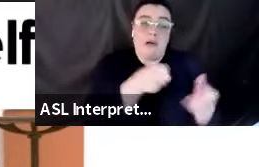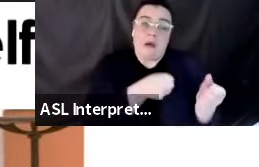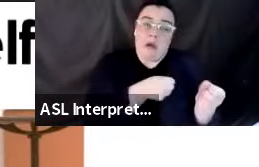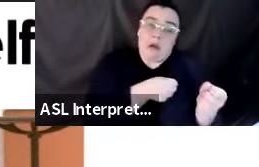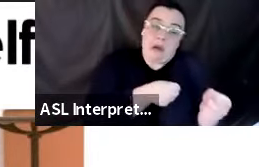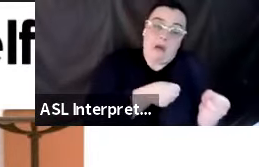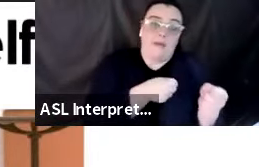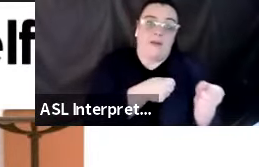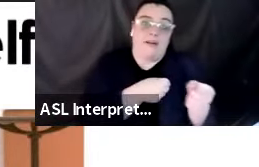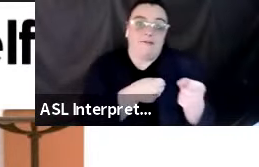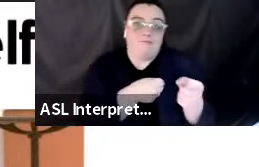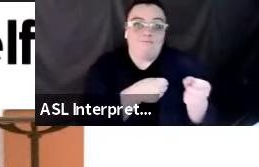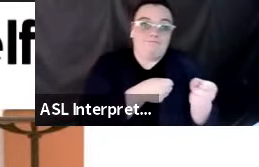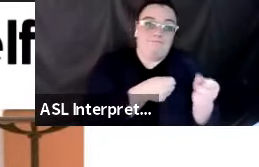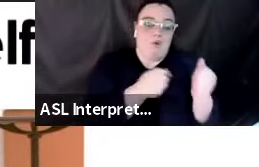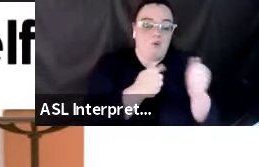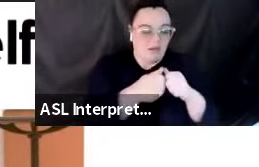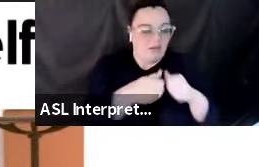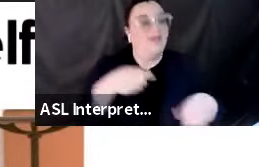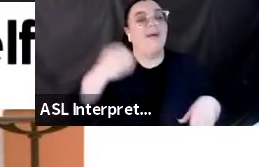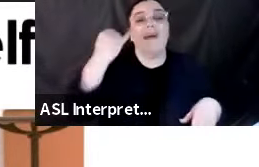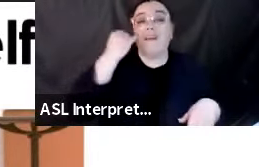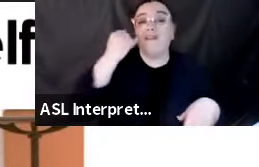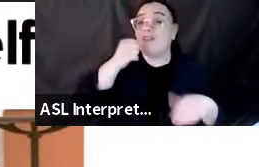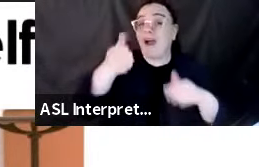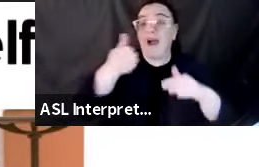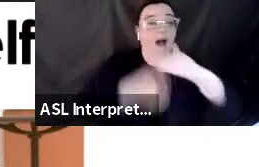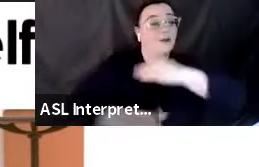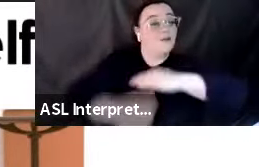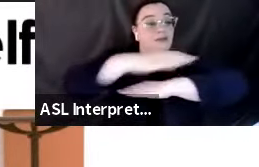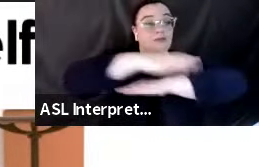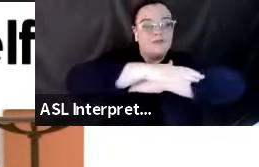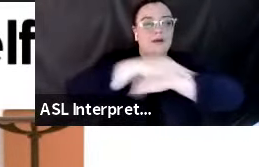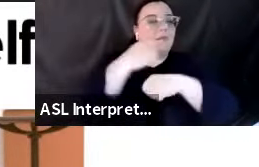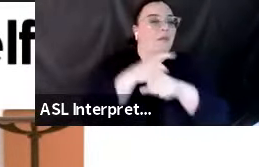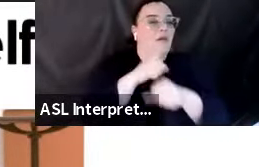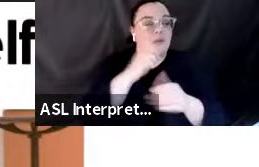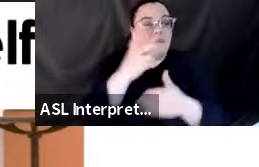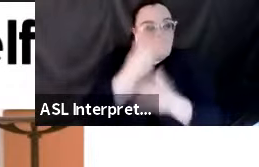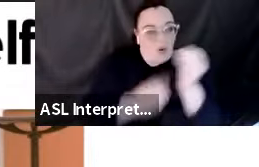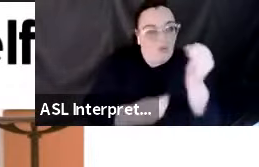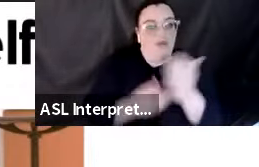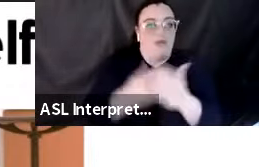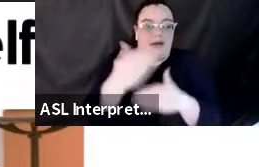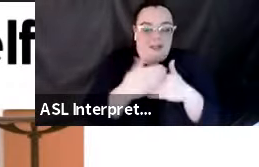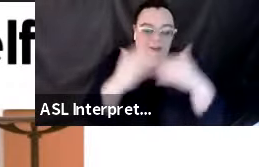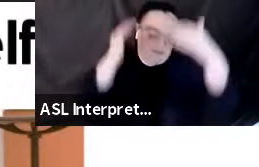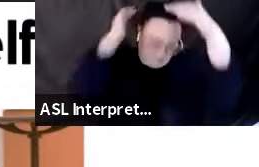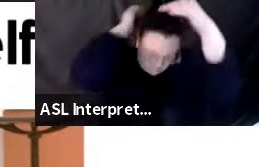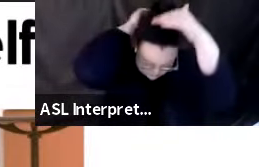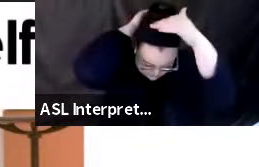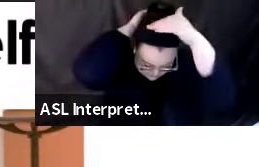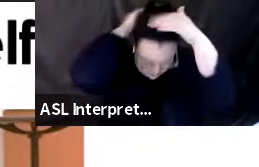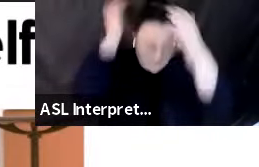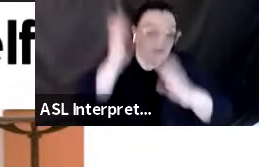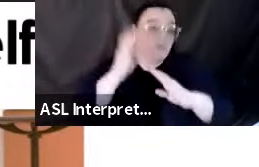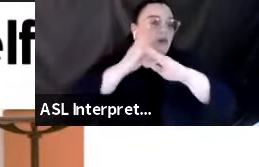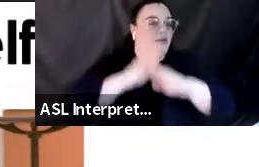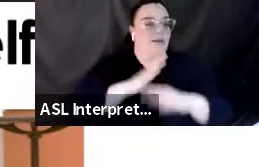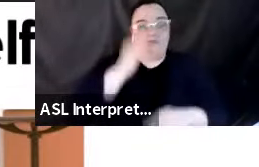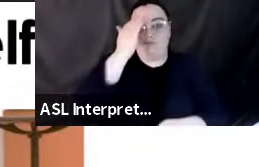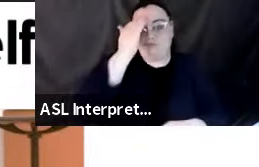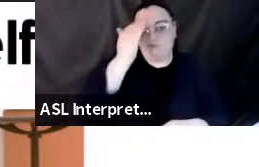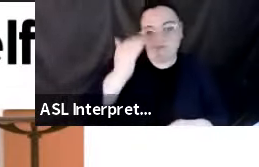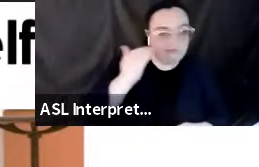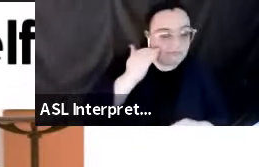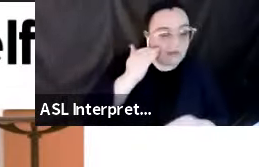itself. And if you're not under a shelter, hold on to your head and neck with both arms and hands. It's all about protecting